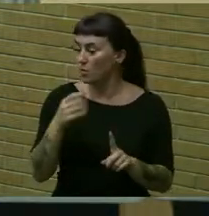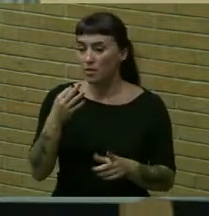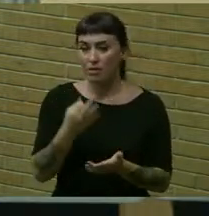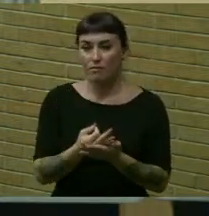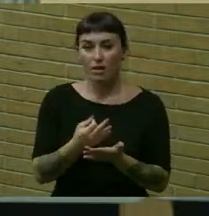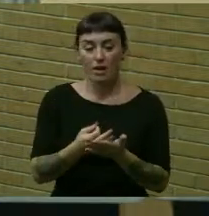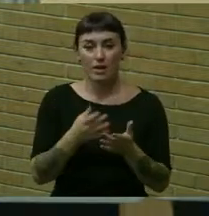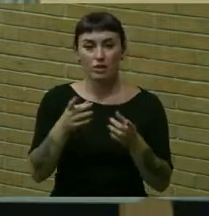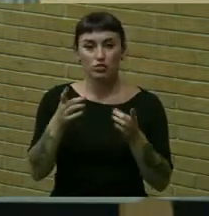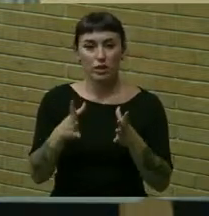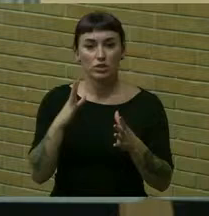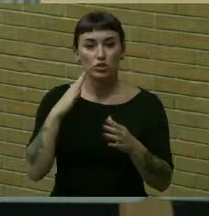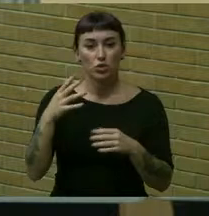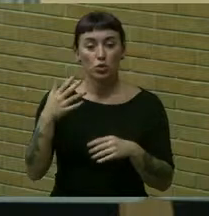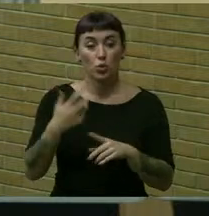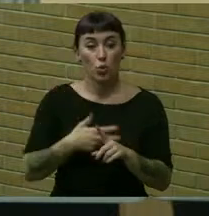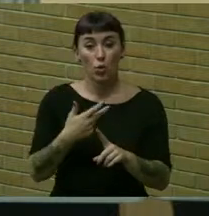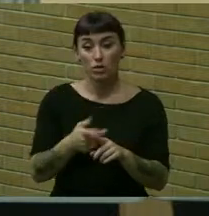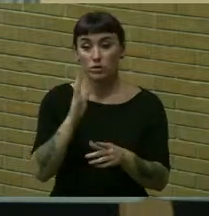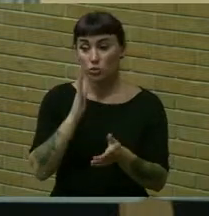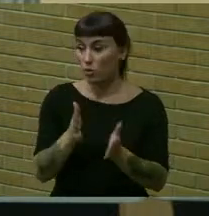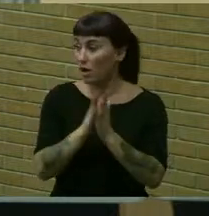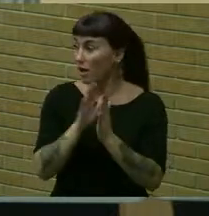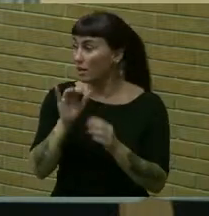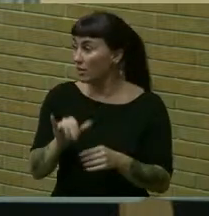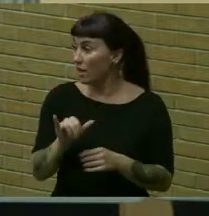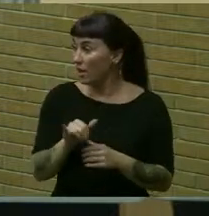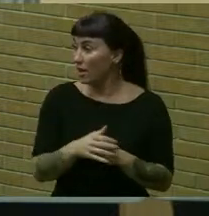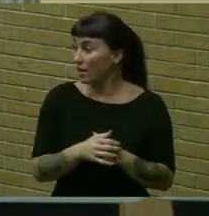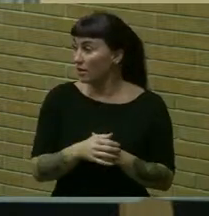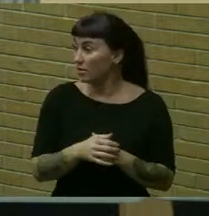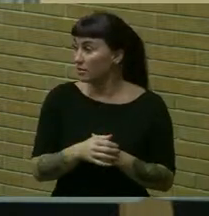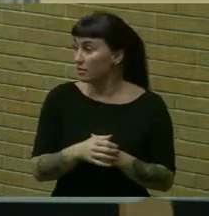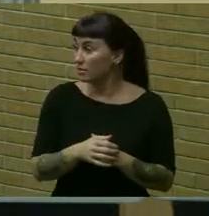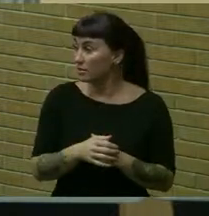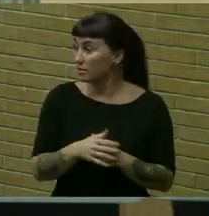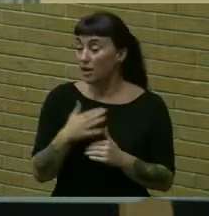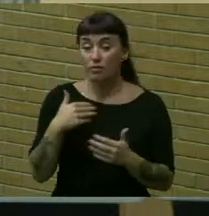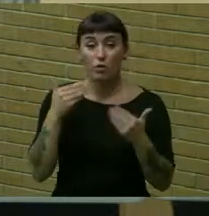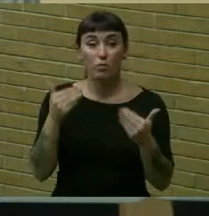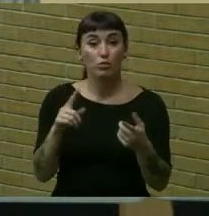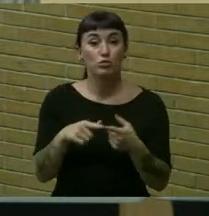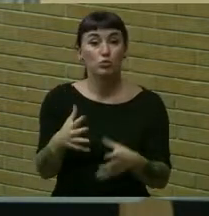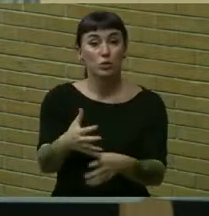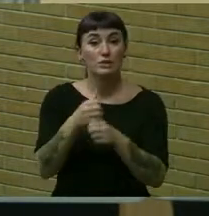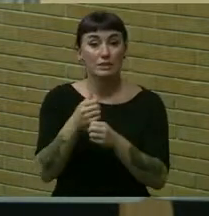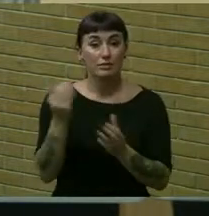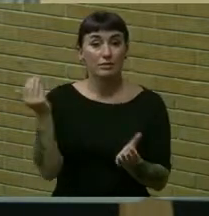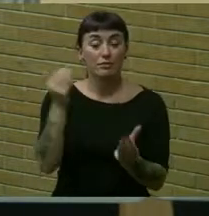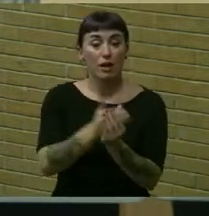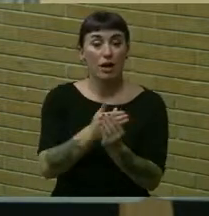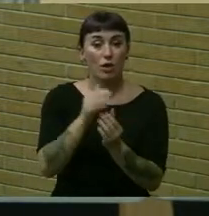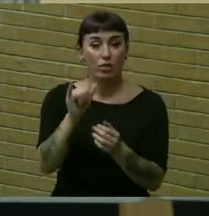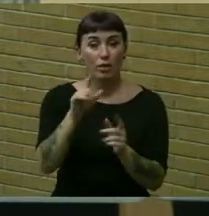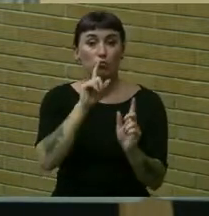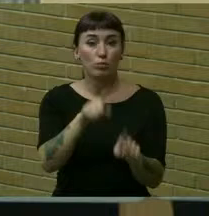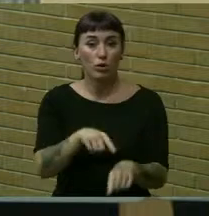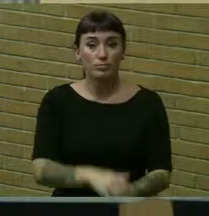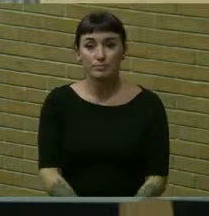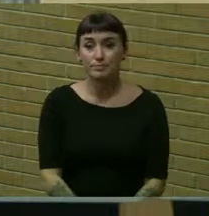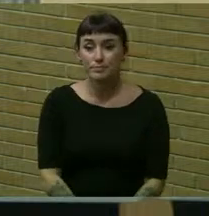director quarterly so i would simply ask that you um that we have a motion to receive and file those reports